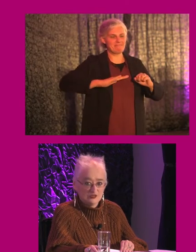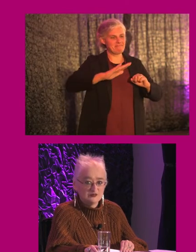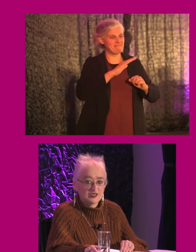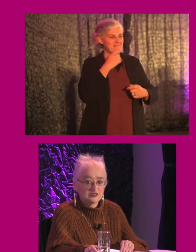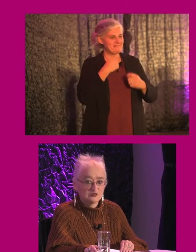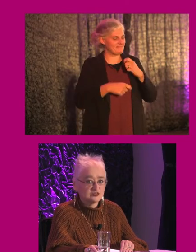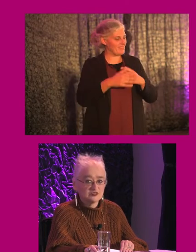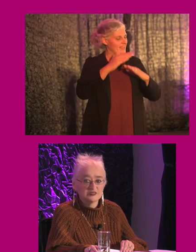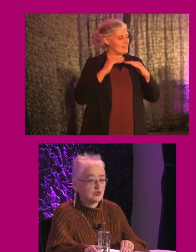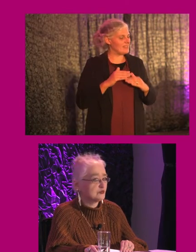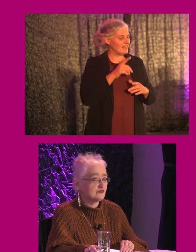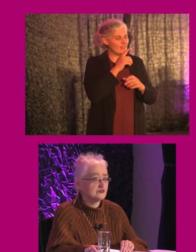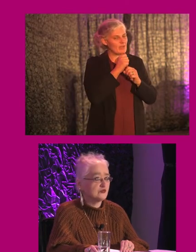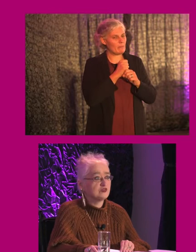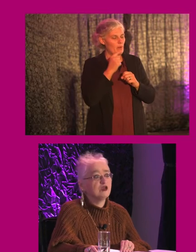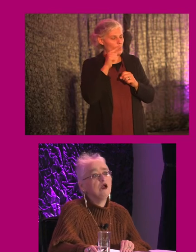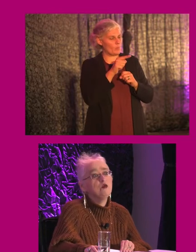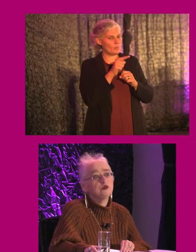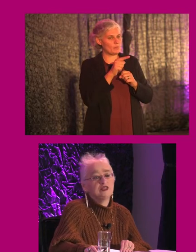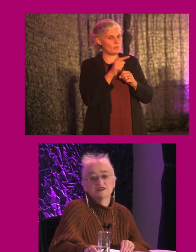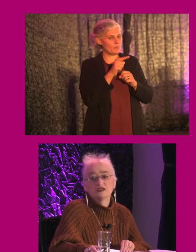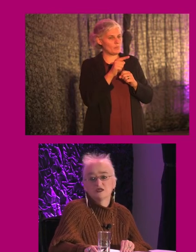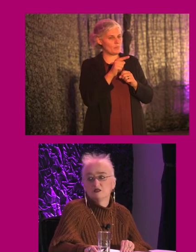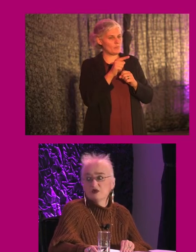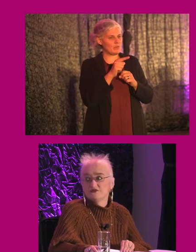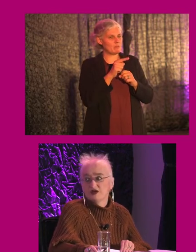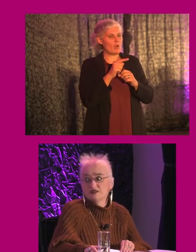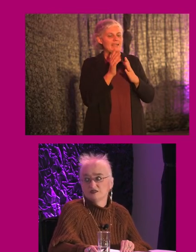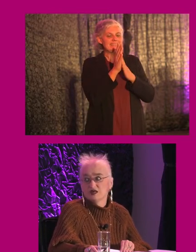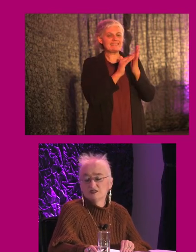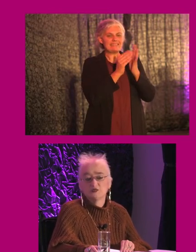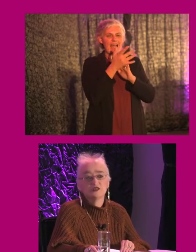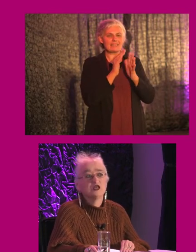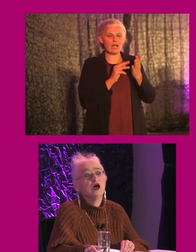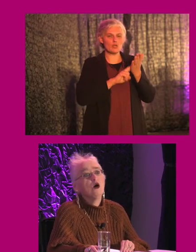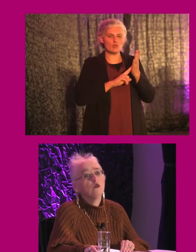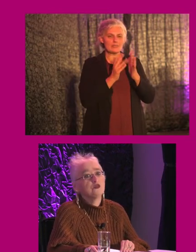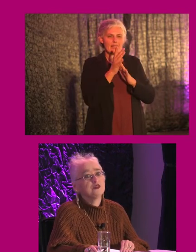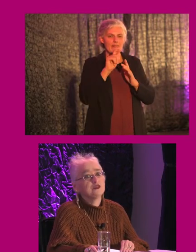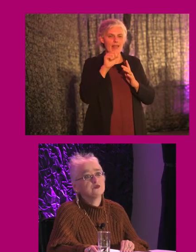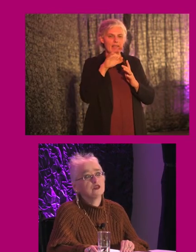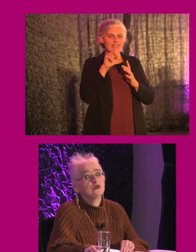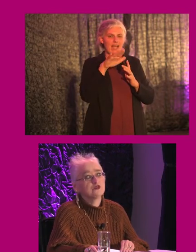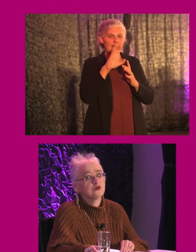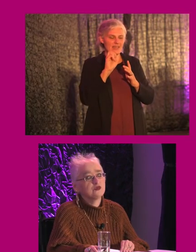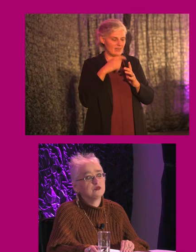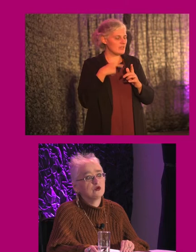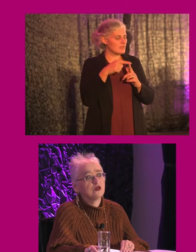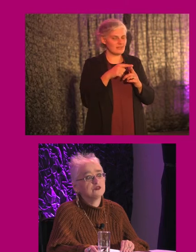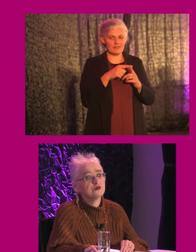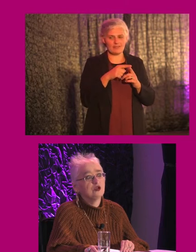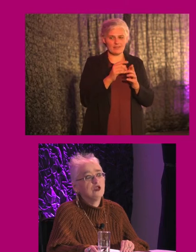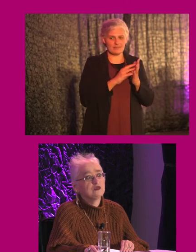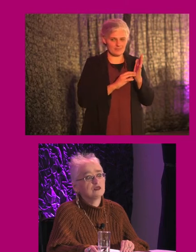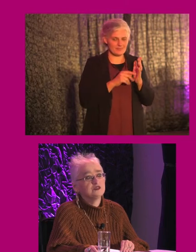the second image is just an example of some of the braille and tactile wayfinding signage, because one thing is with a local authority, we're